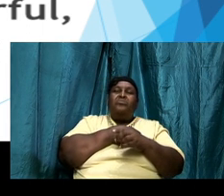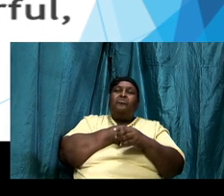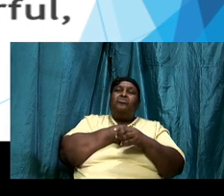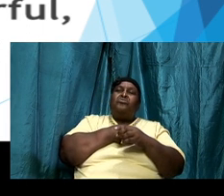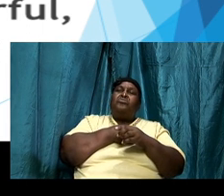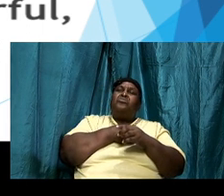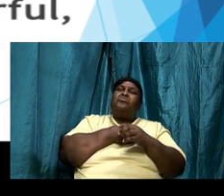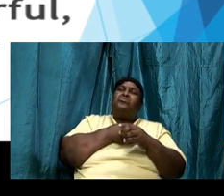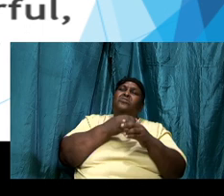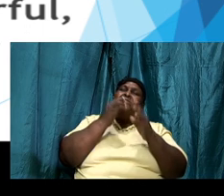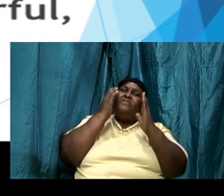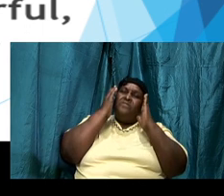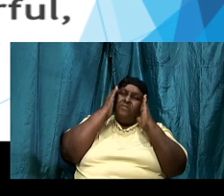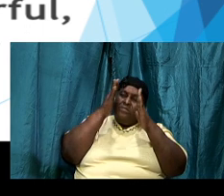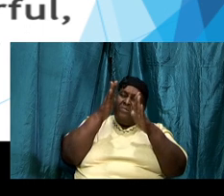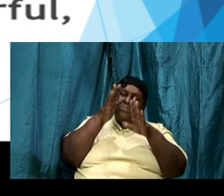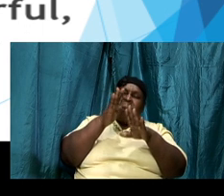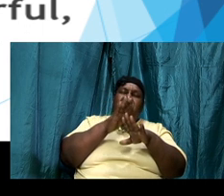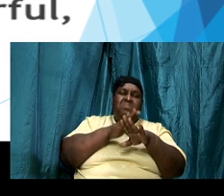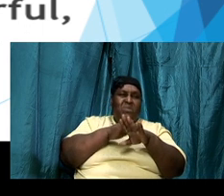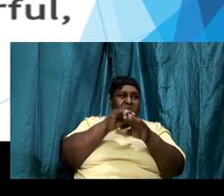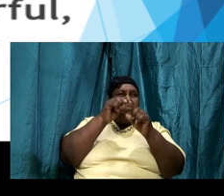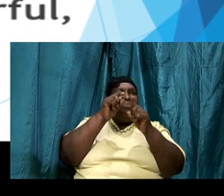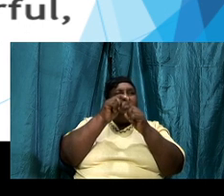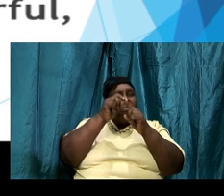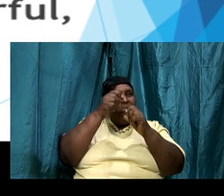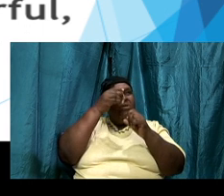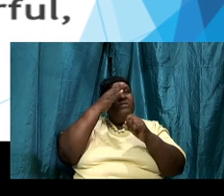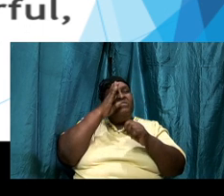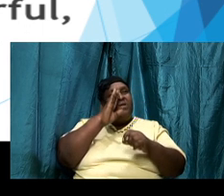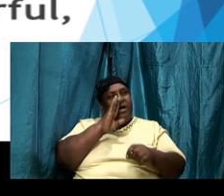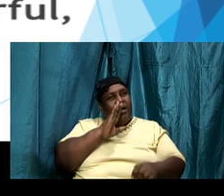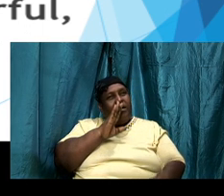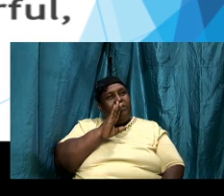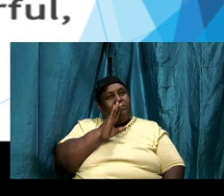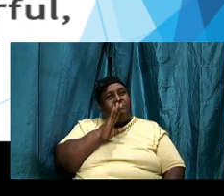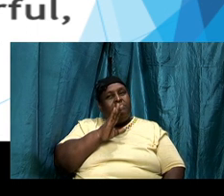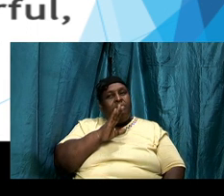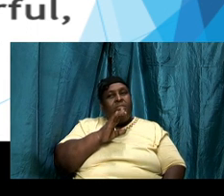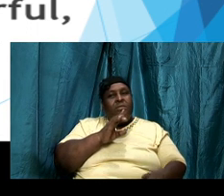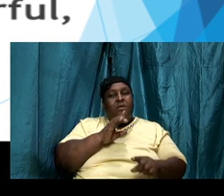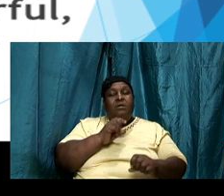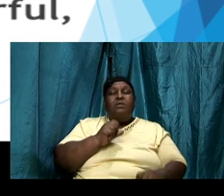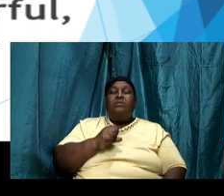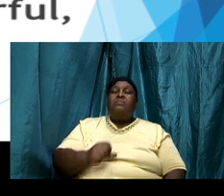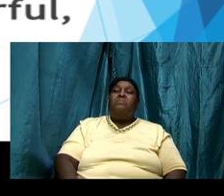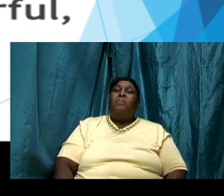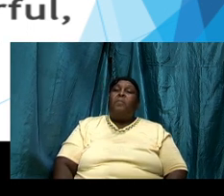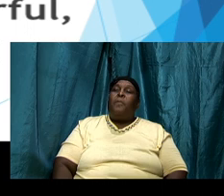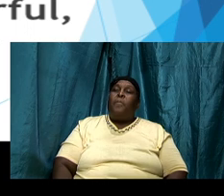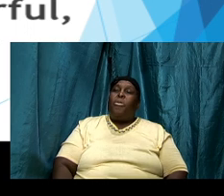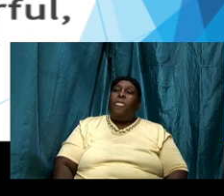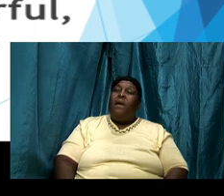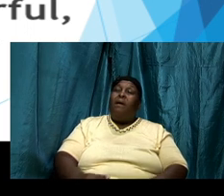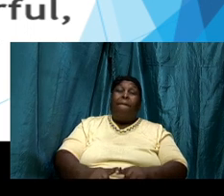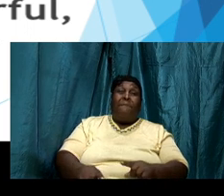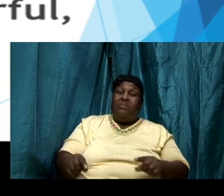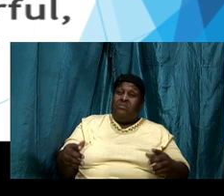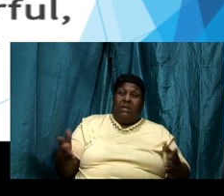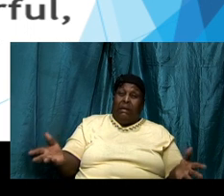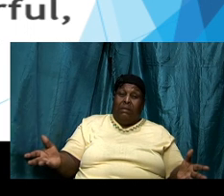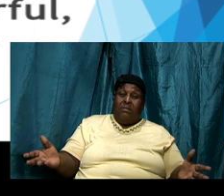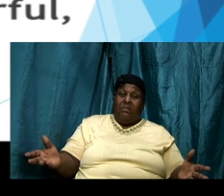the words of almighty God but then meditation also literally